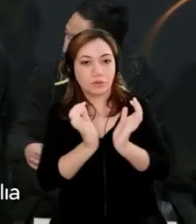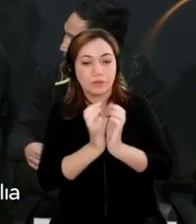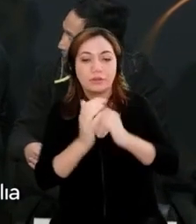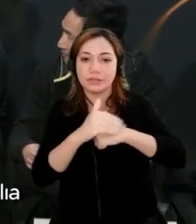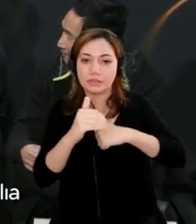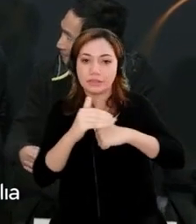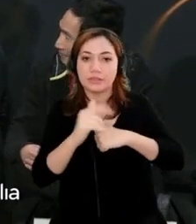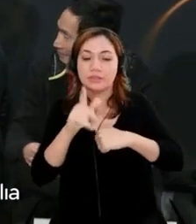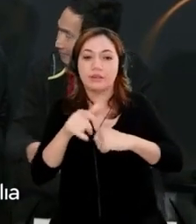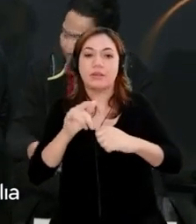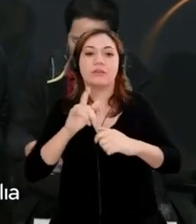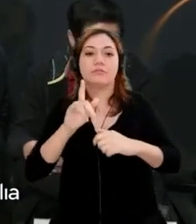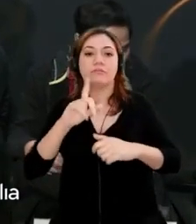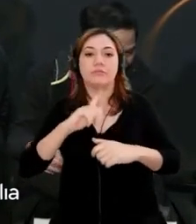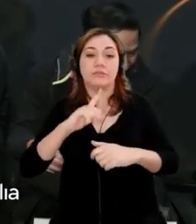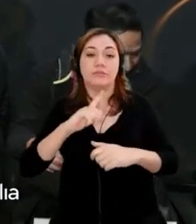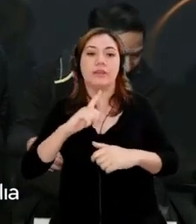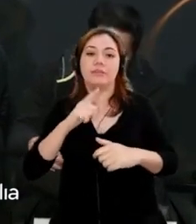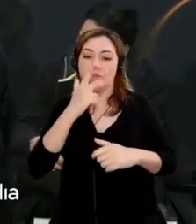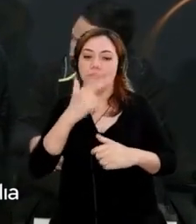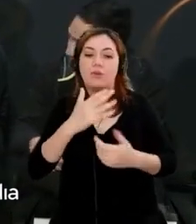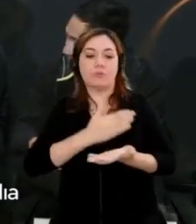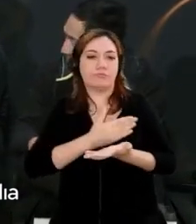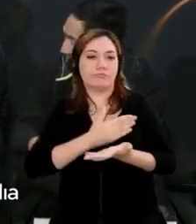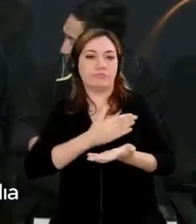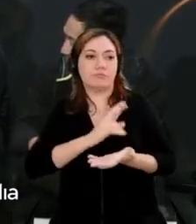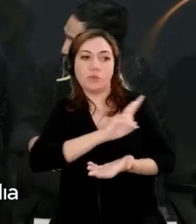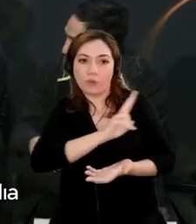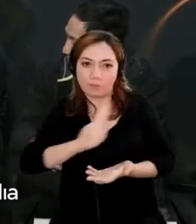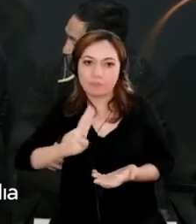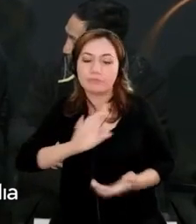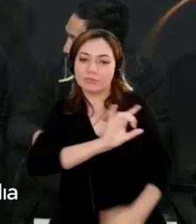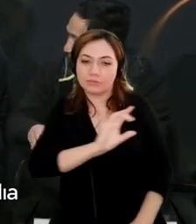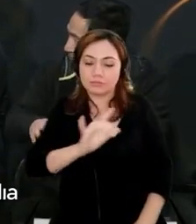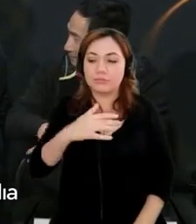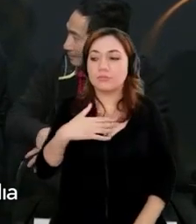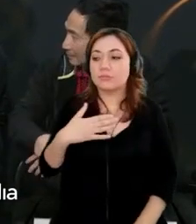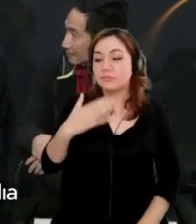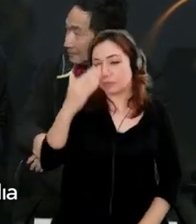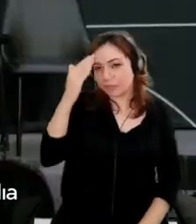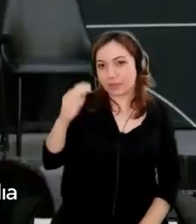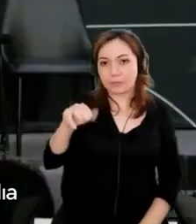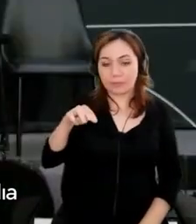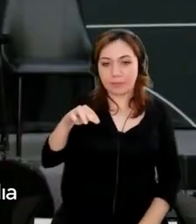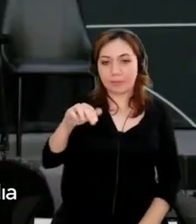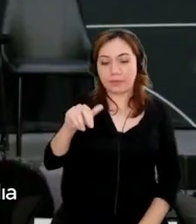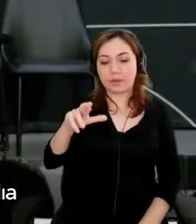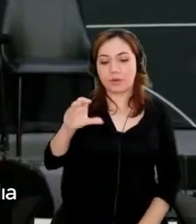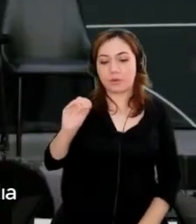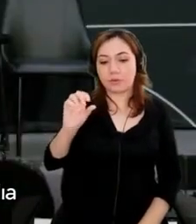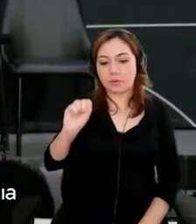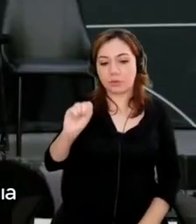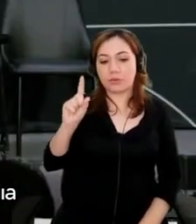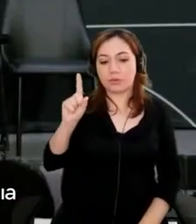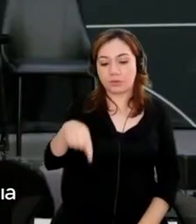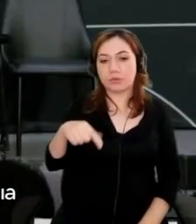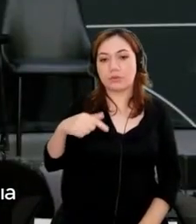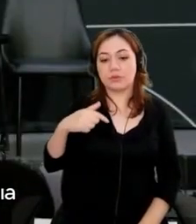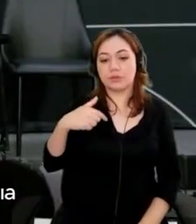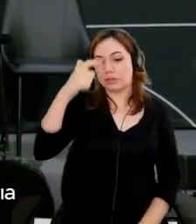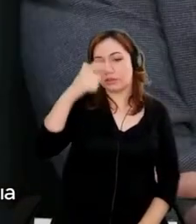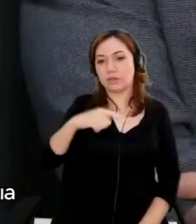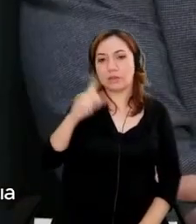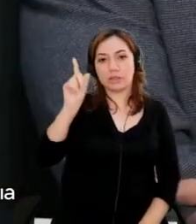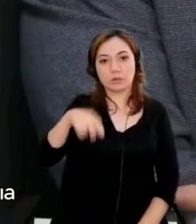Marcos? Thank you so much. My name is Marcos Acosta. I'm the GM General Manager for